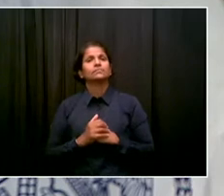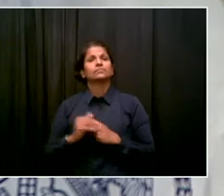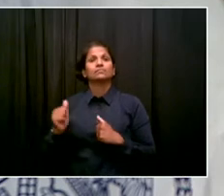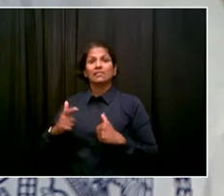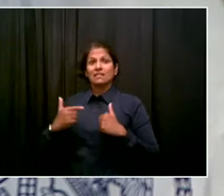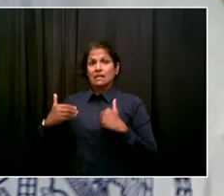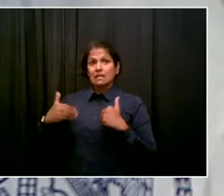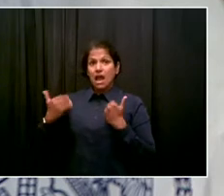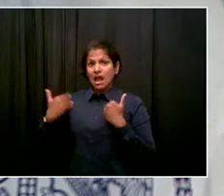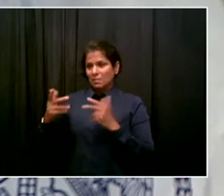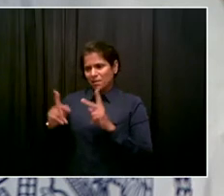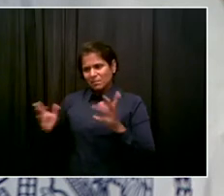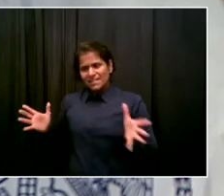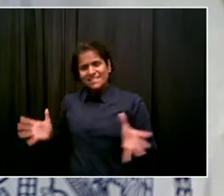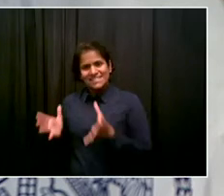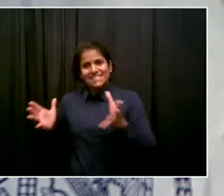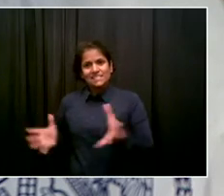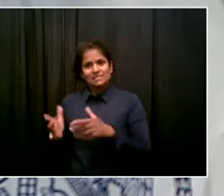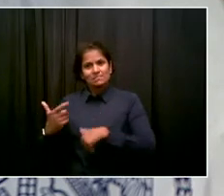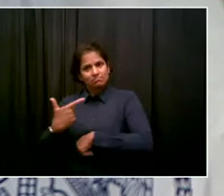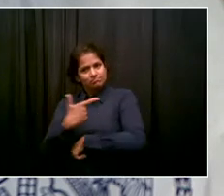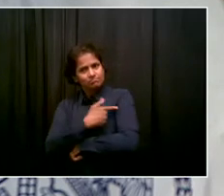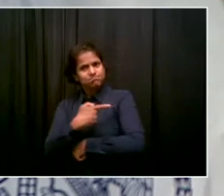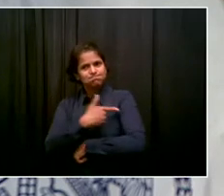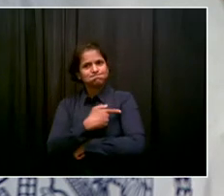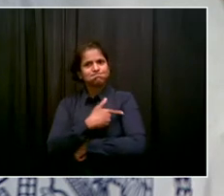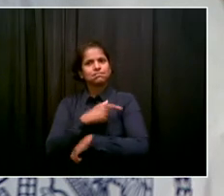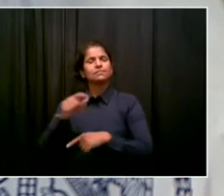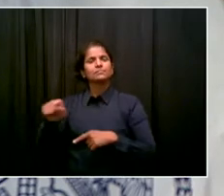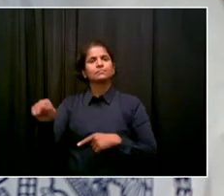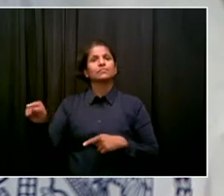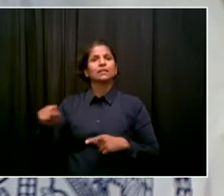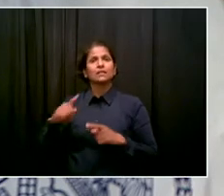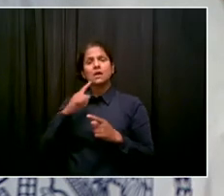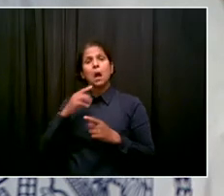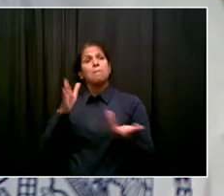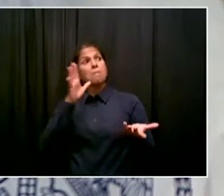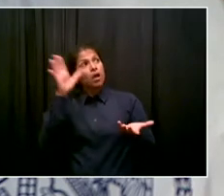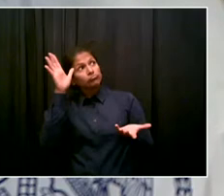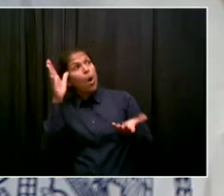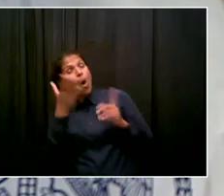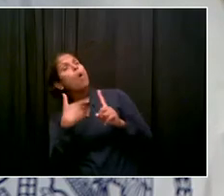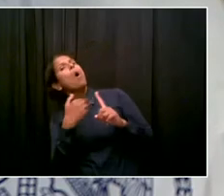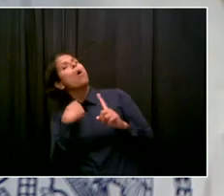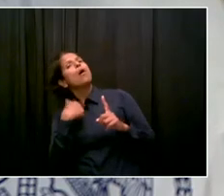more New Yorkers. We think a lot of parents are going to be ready to have their kids vaccinated, particularly the youngest kids.